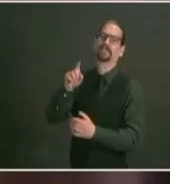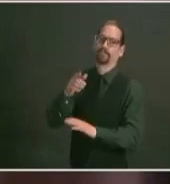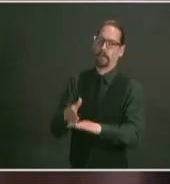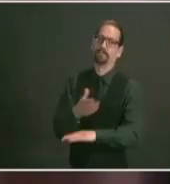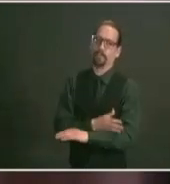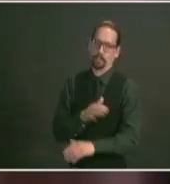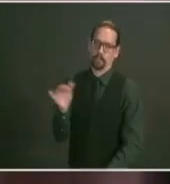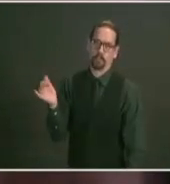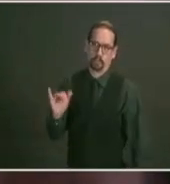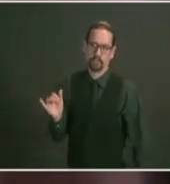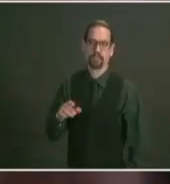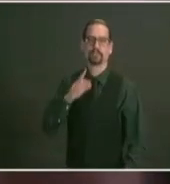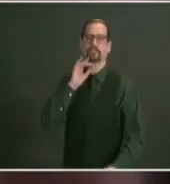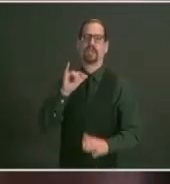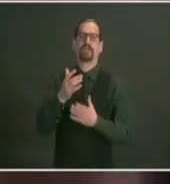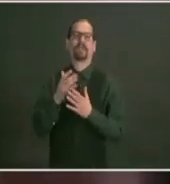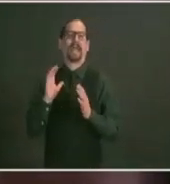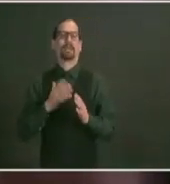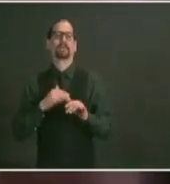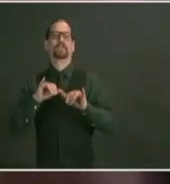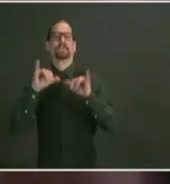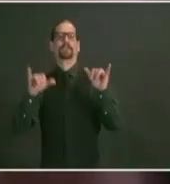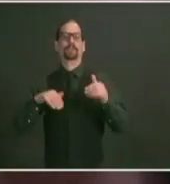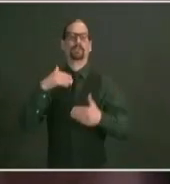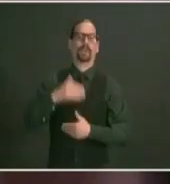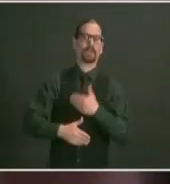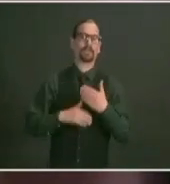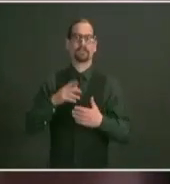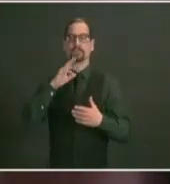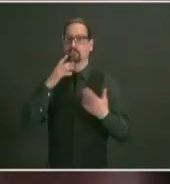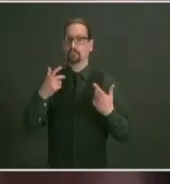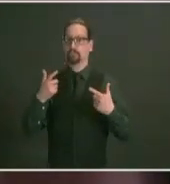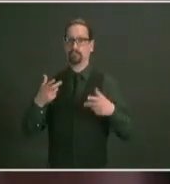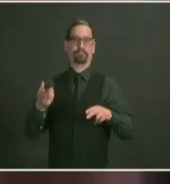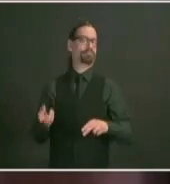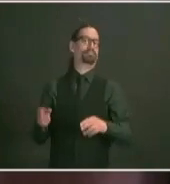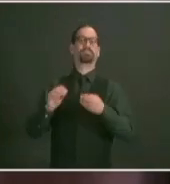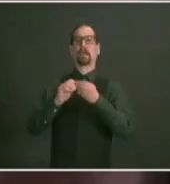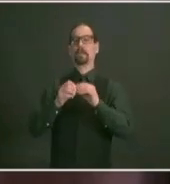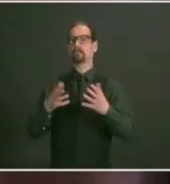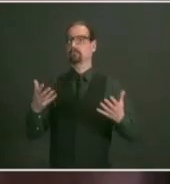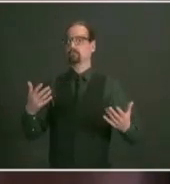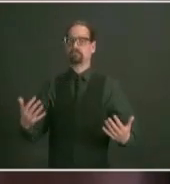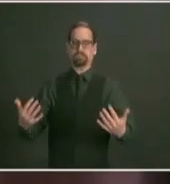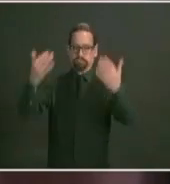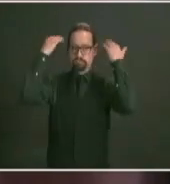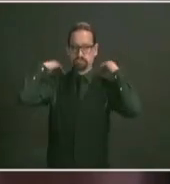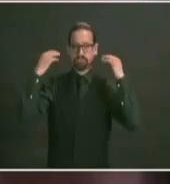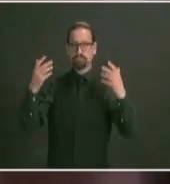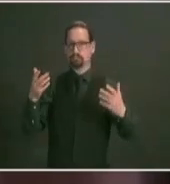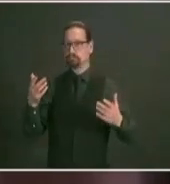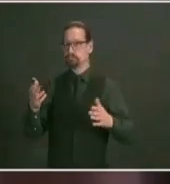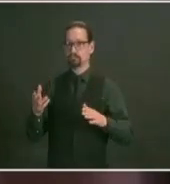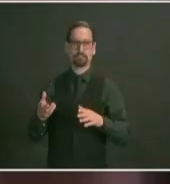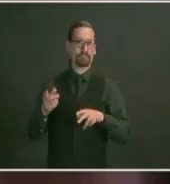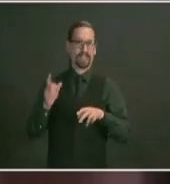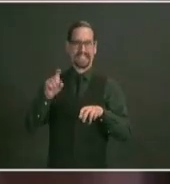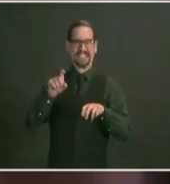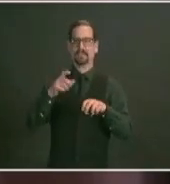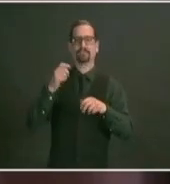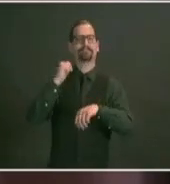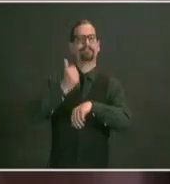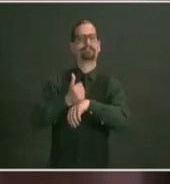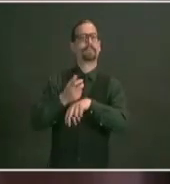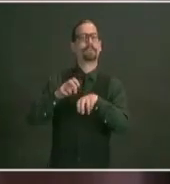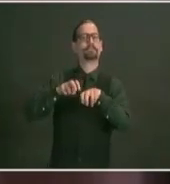there is a large number of individuals who are um man you know overseeing the phones and responding